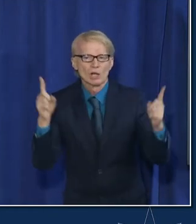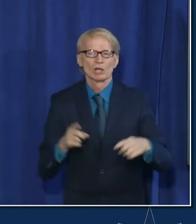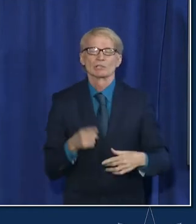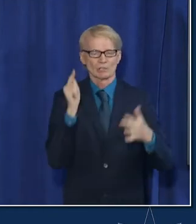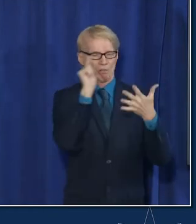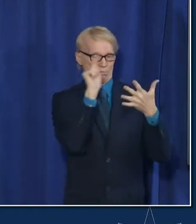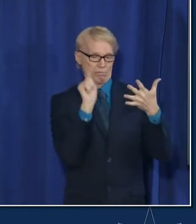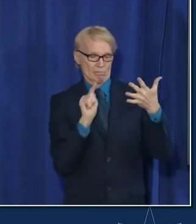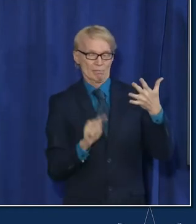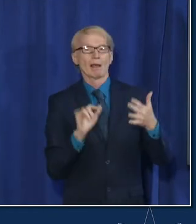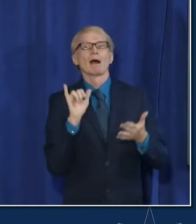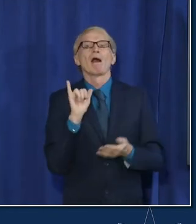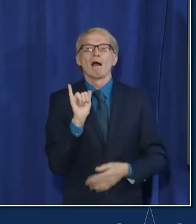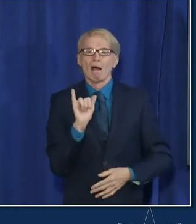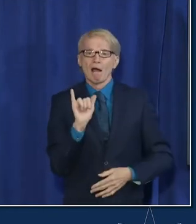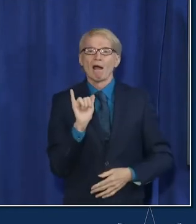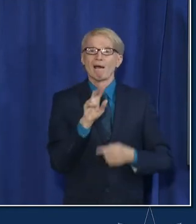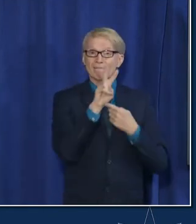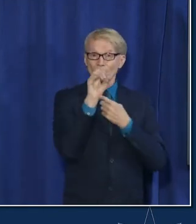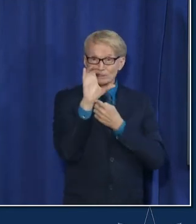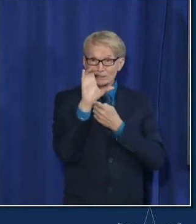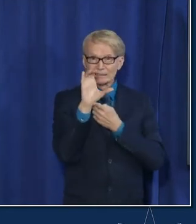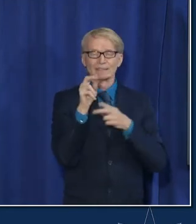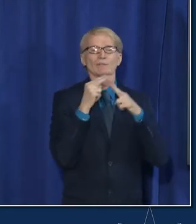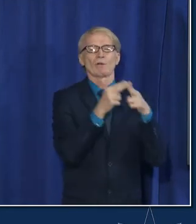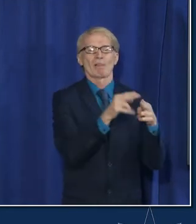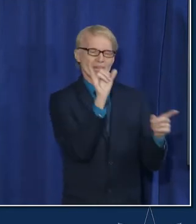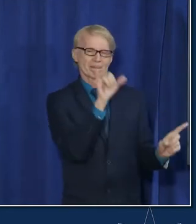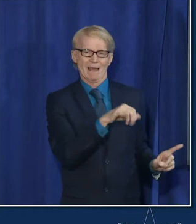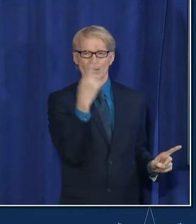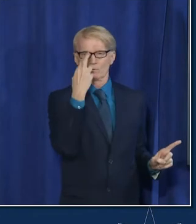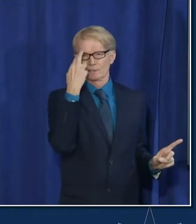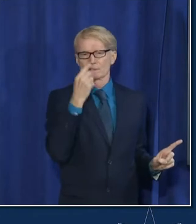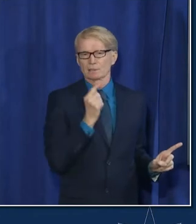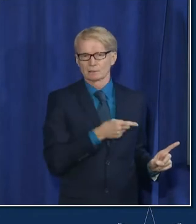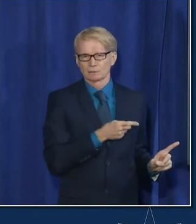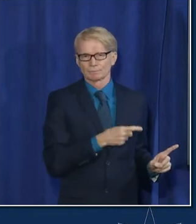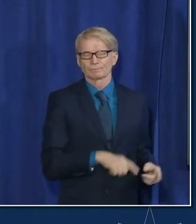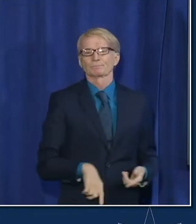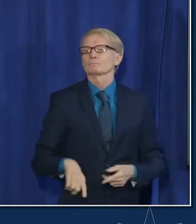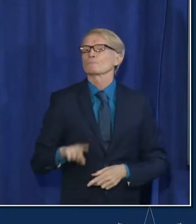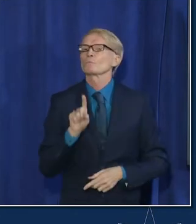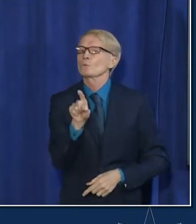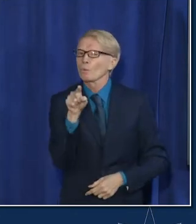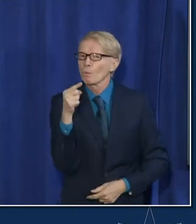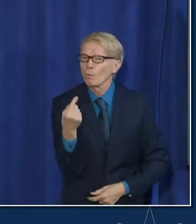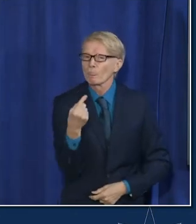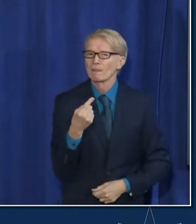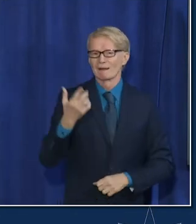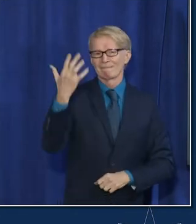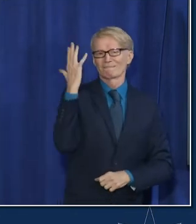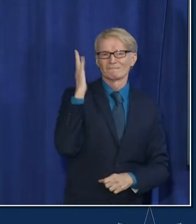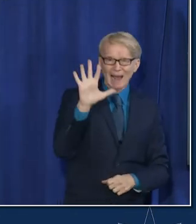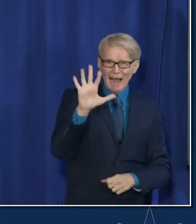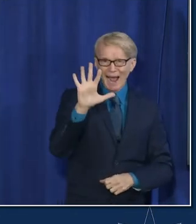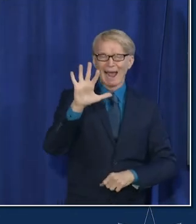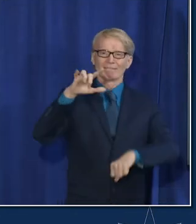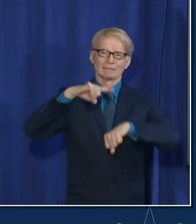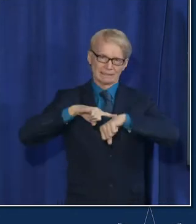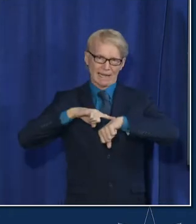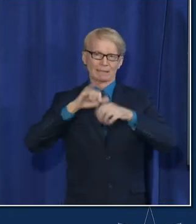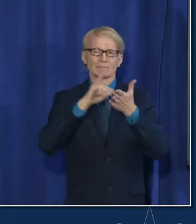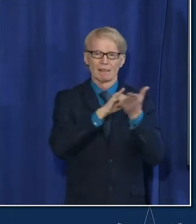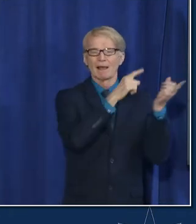means that that variant can be labeled a variant of concern there have only been five variants of concern